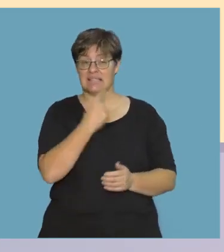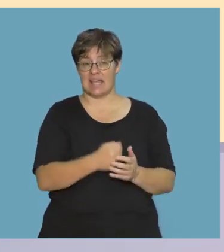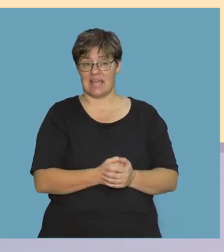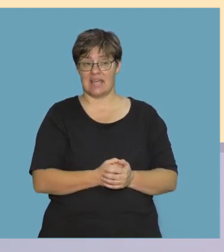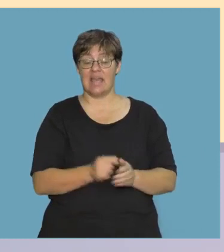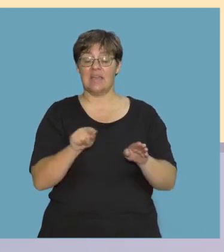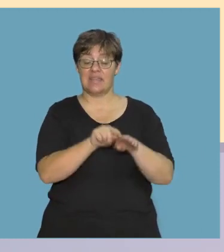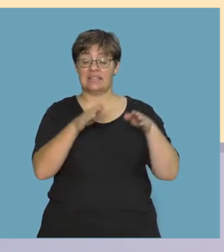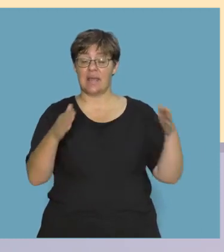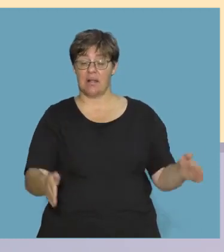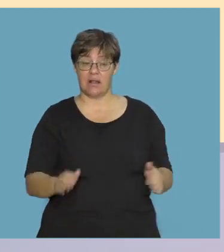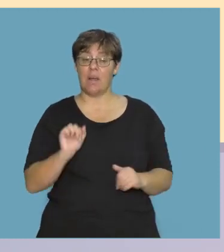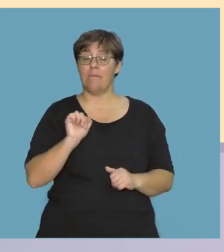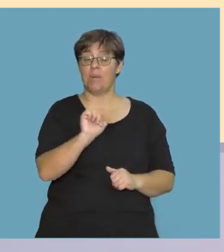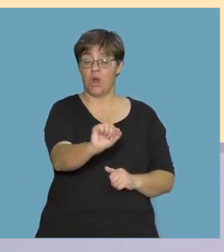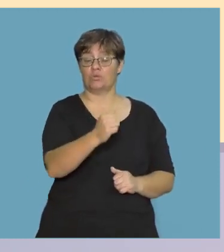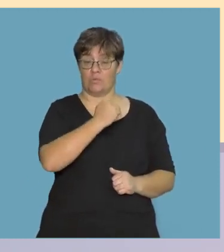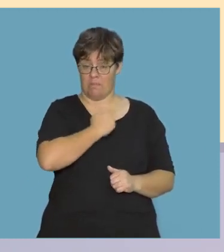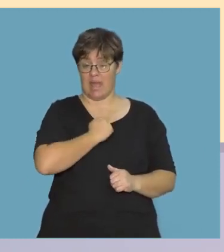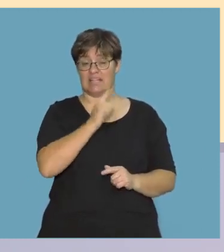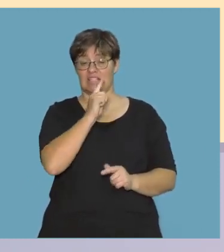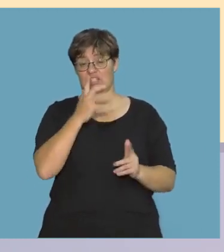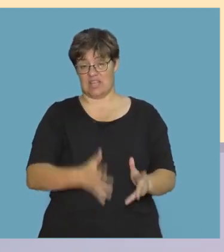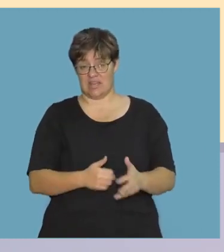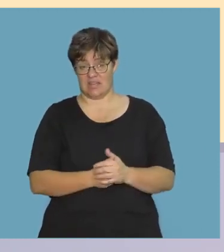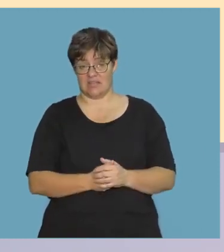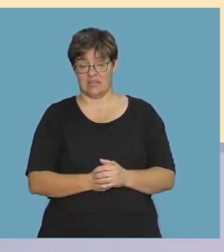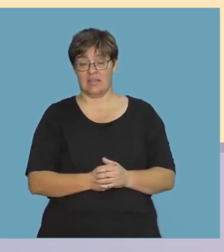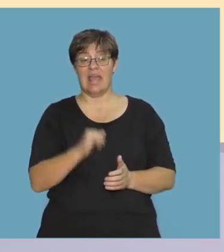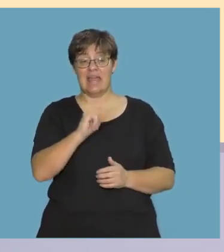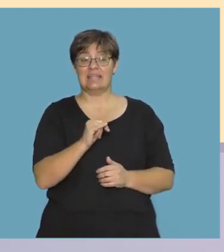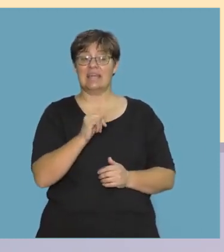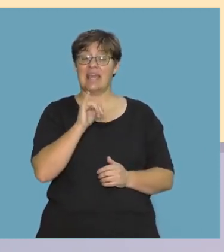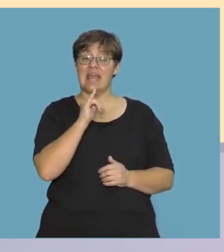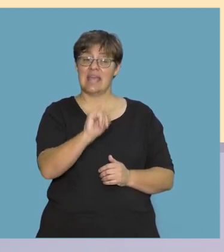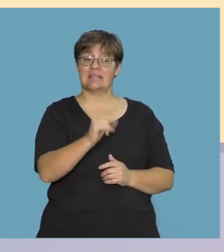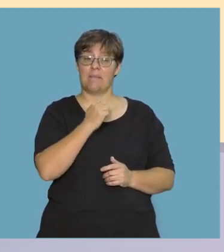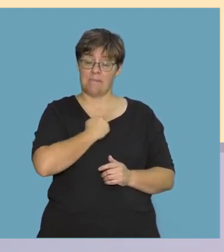table belongs to my teacher. It is my teacher's table.